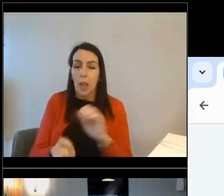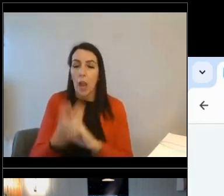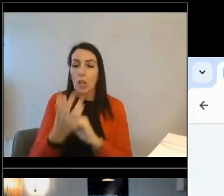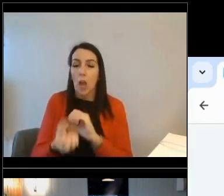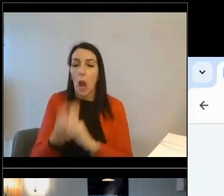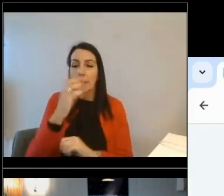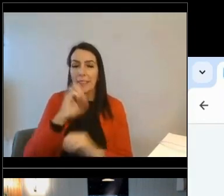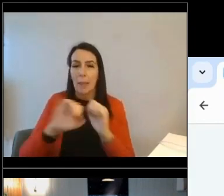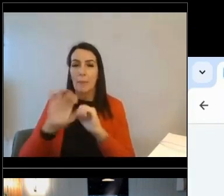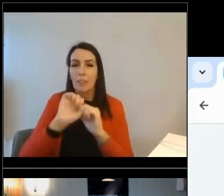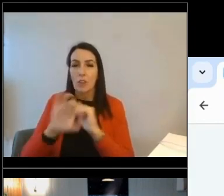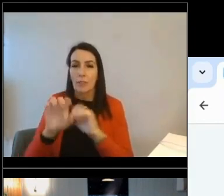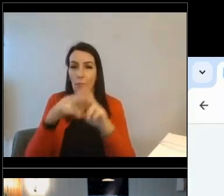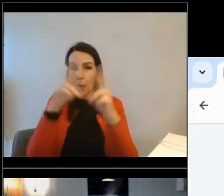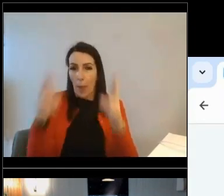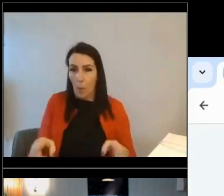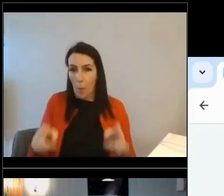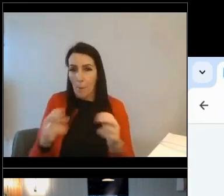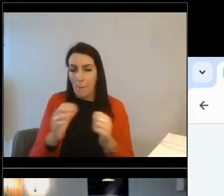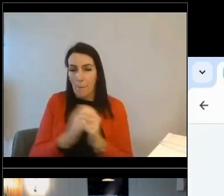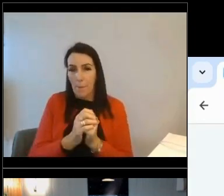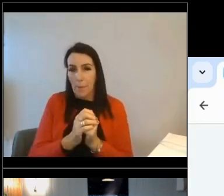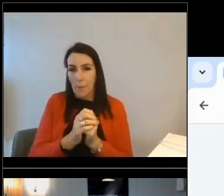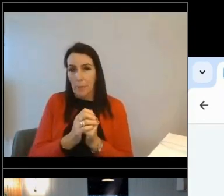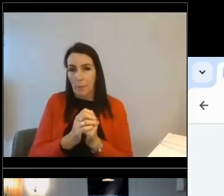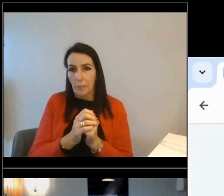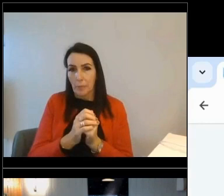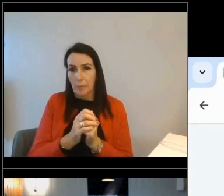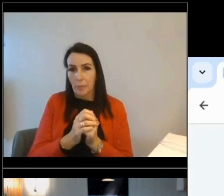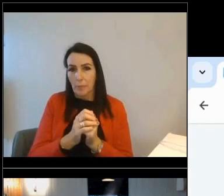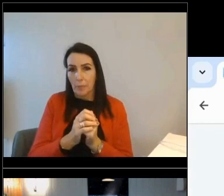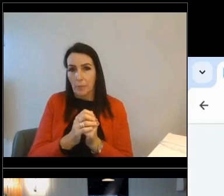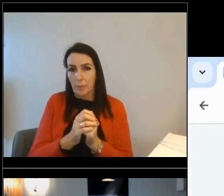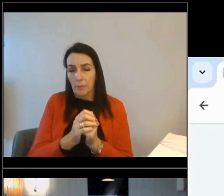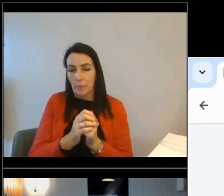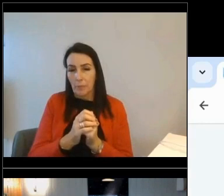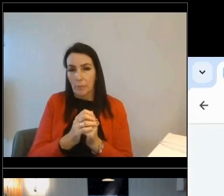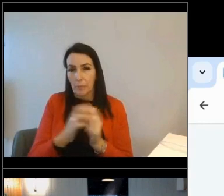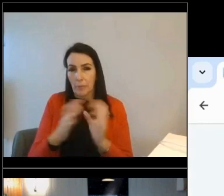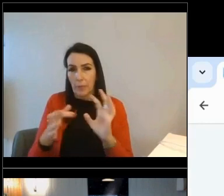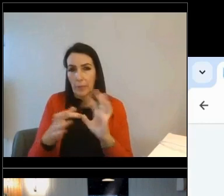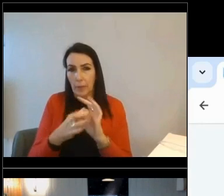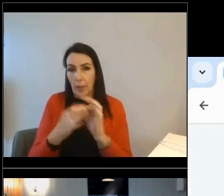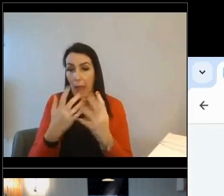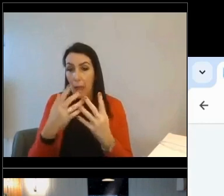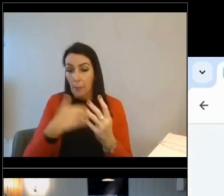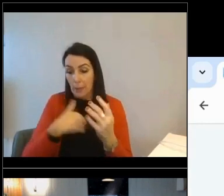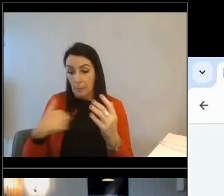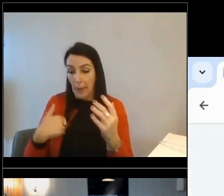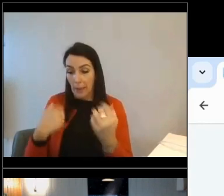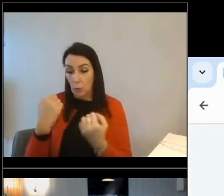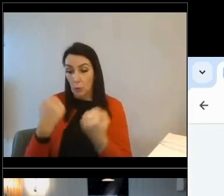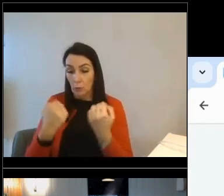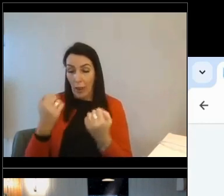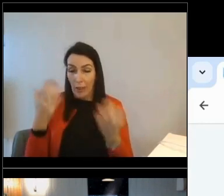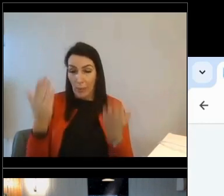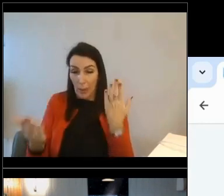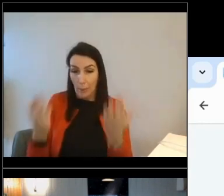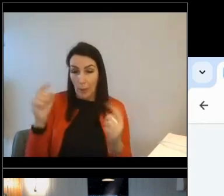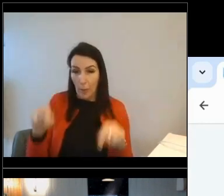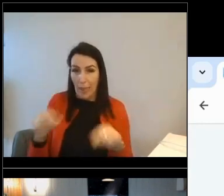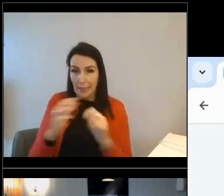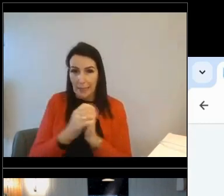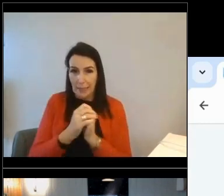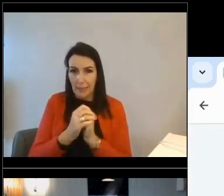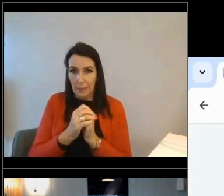particular home in the real world by equating it to how many miles you could drive in a car. It taps into